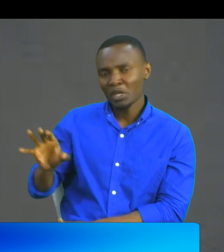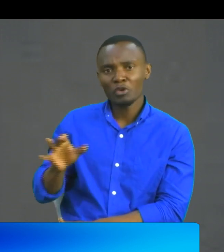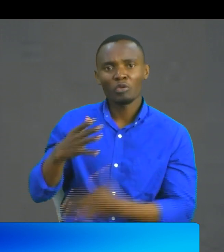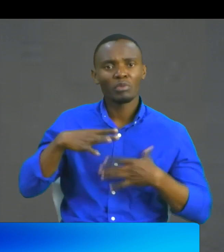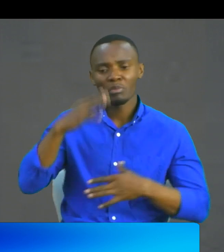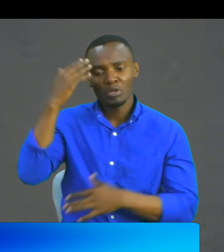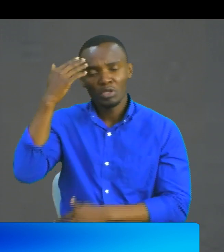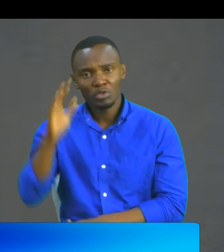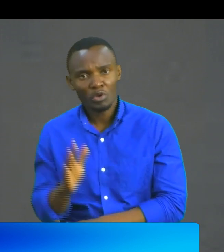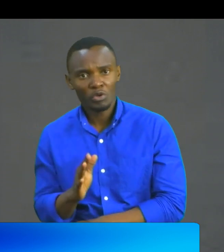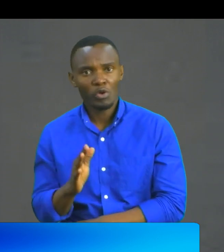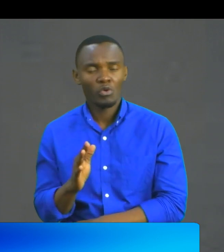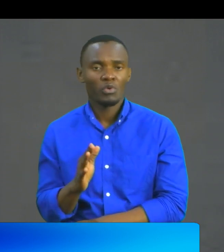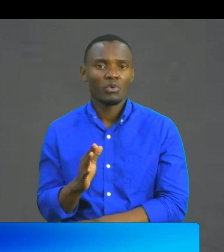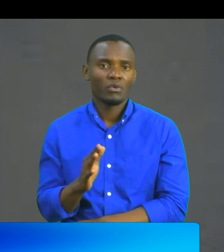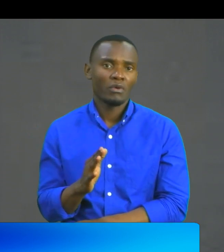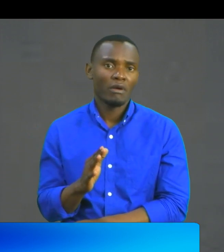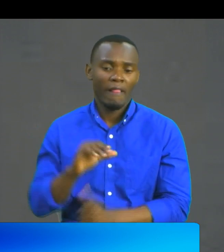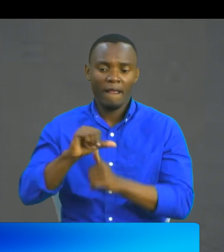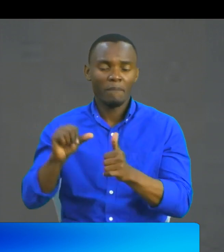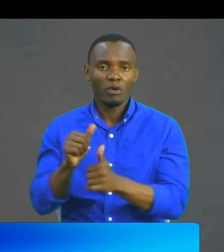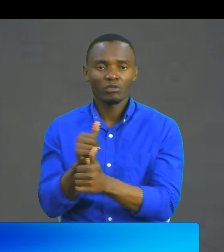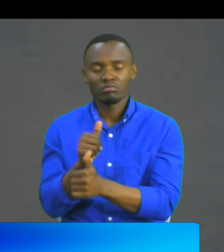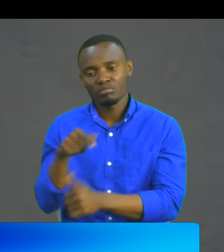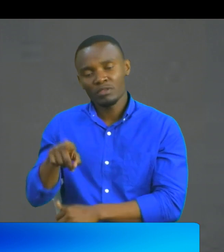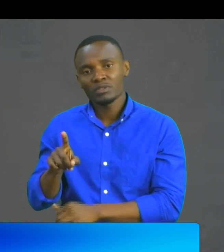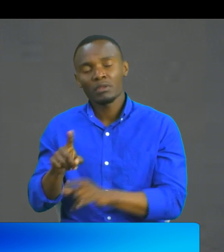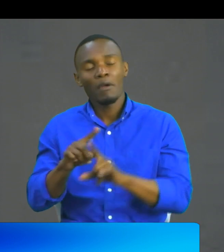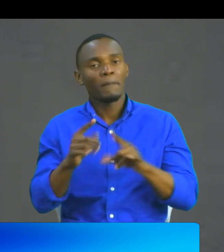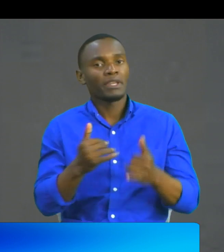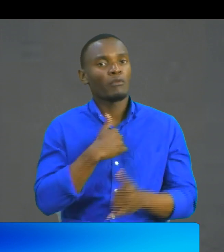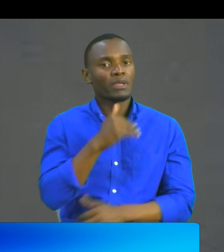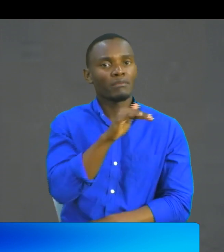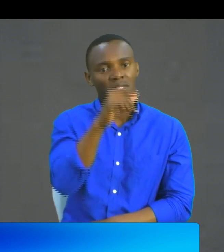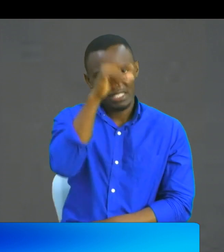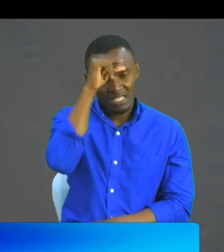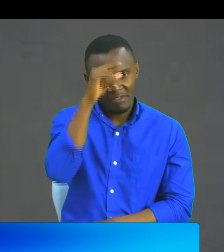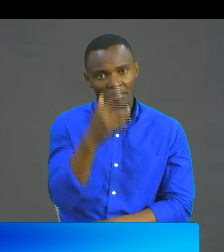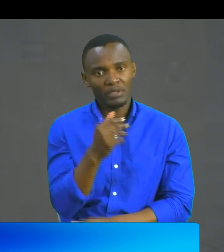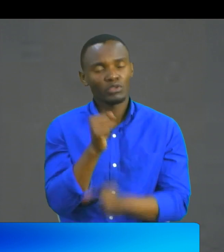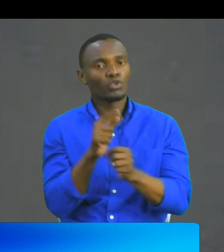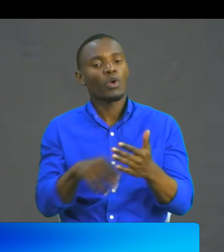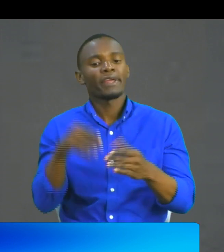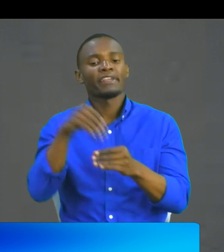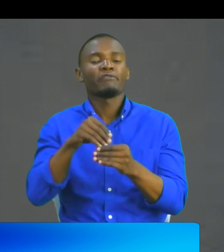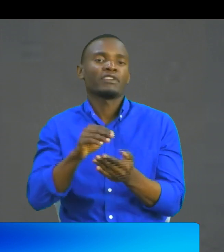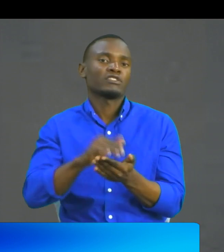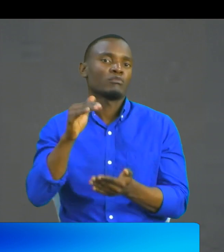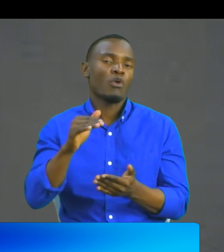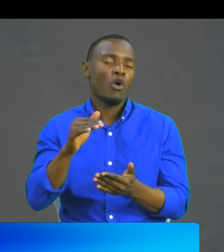them apart from those ones who are in it. So I like to ask government or rather to request them to invest more in them,